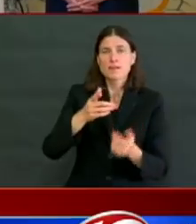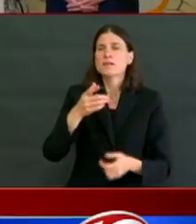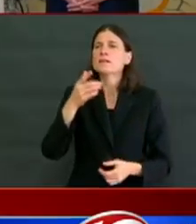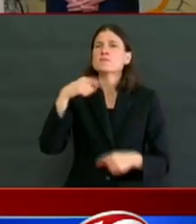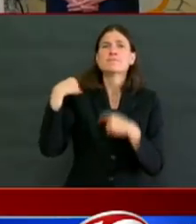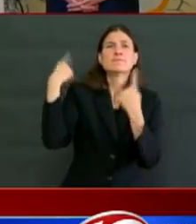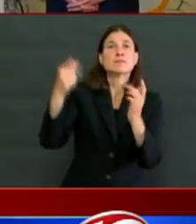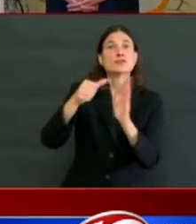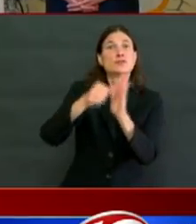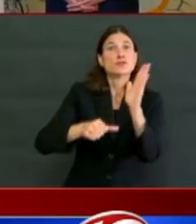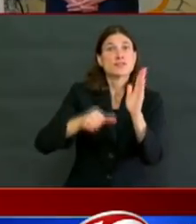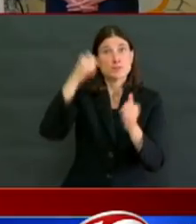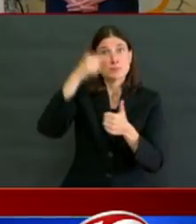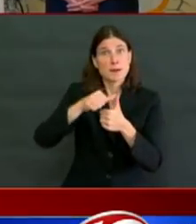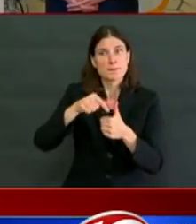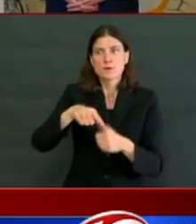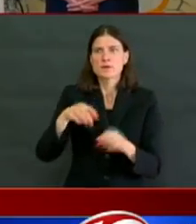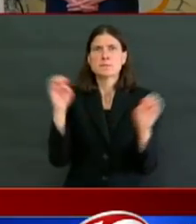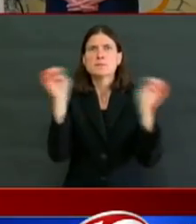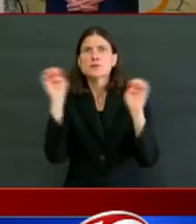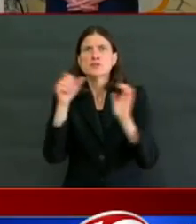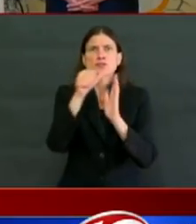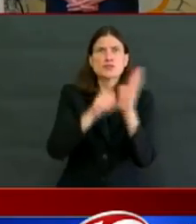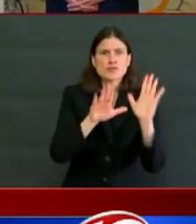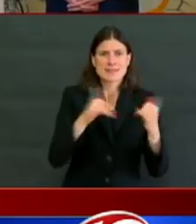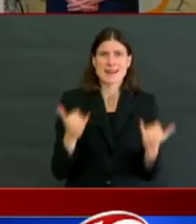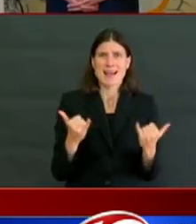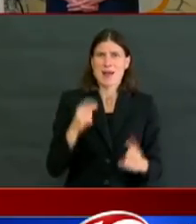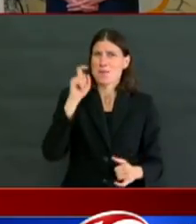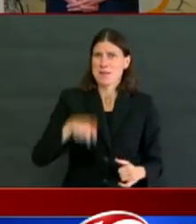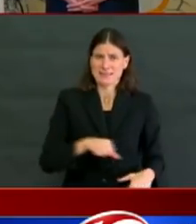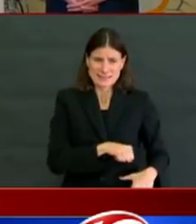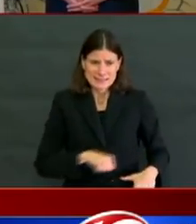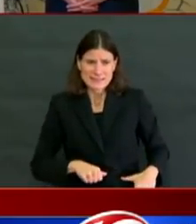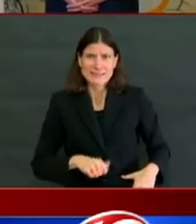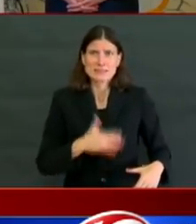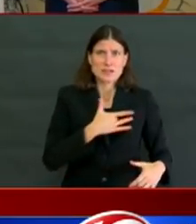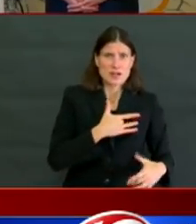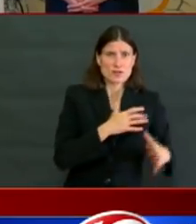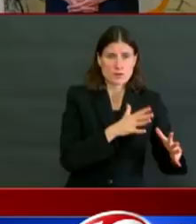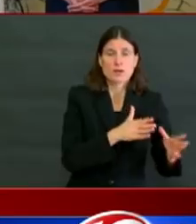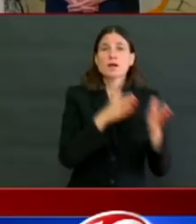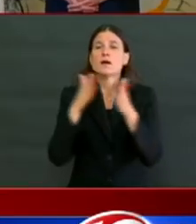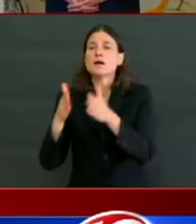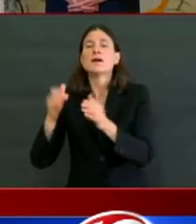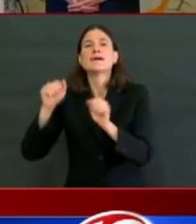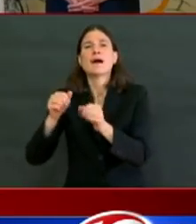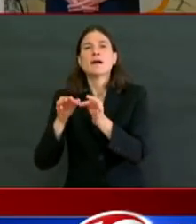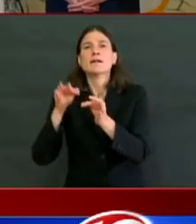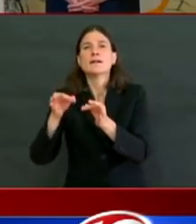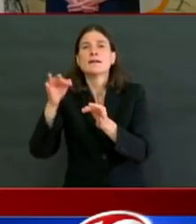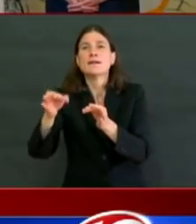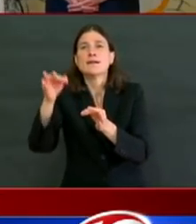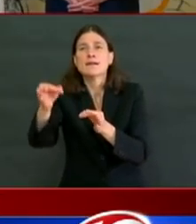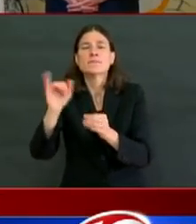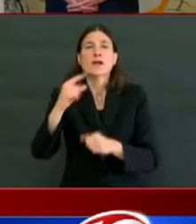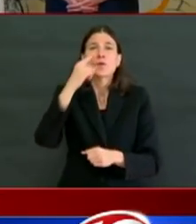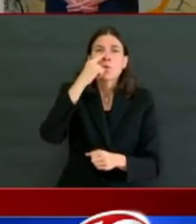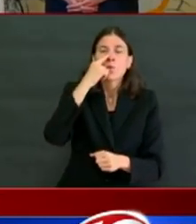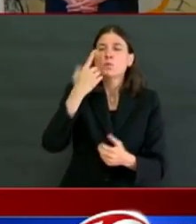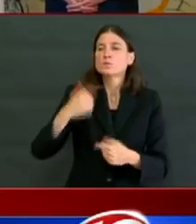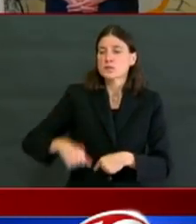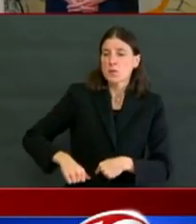you to hospitals. They've been phenomenal through this from day one. We're throwing a lot at them